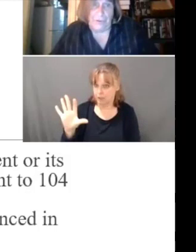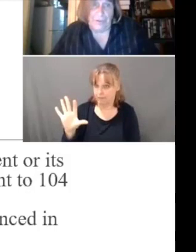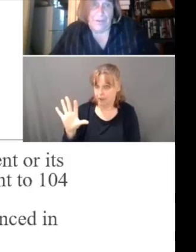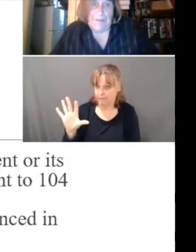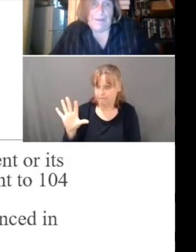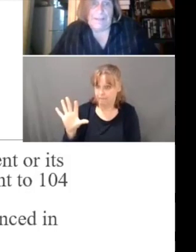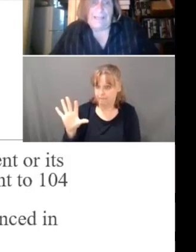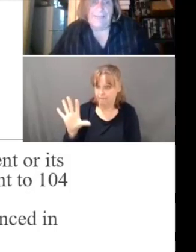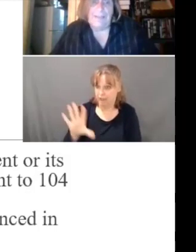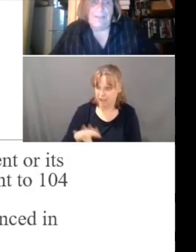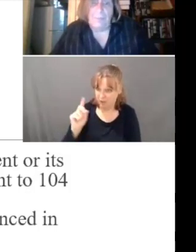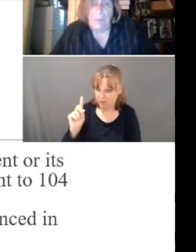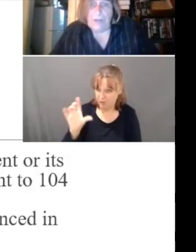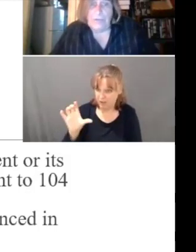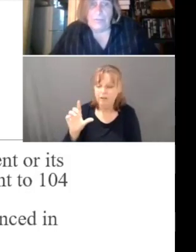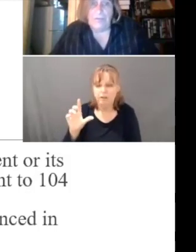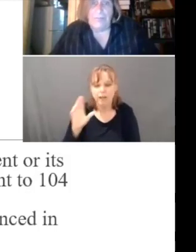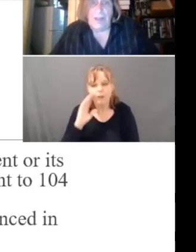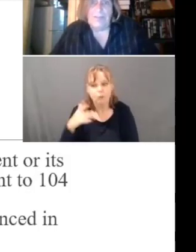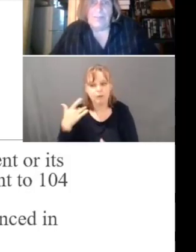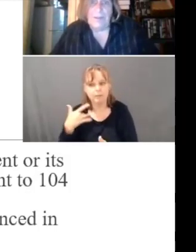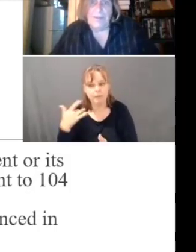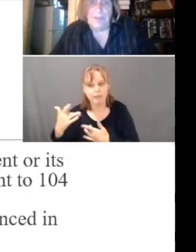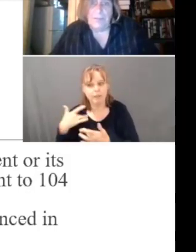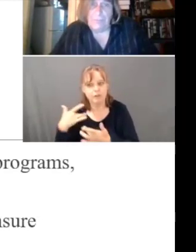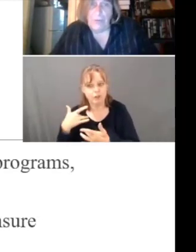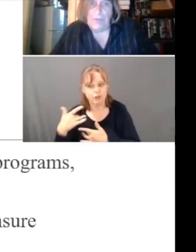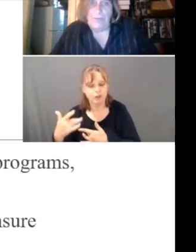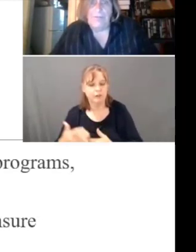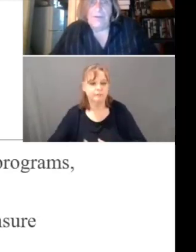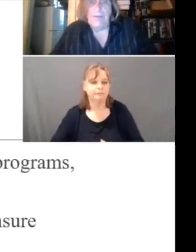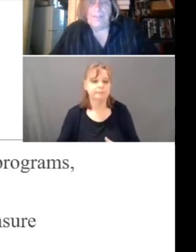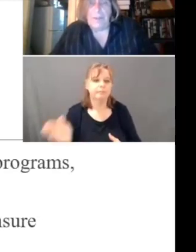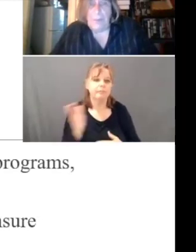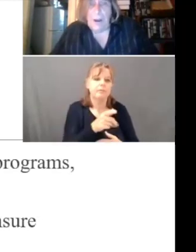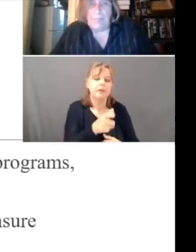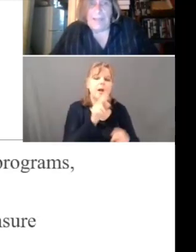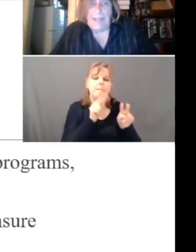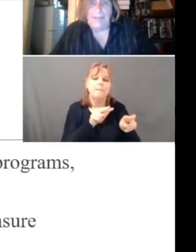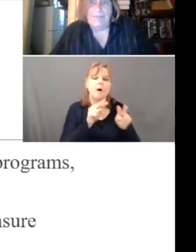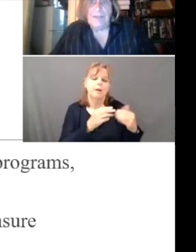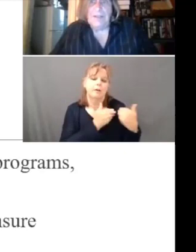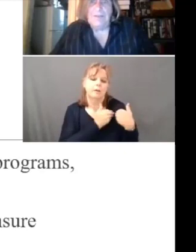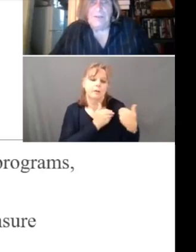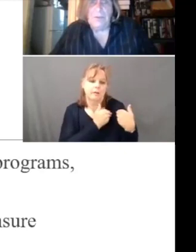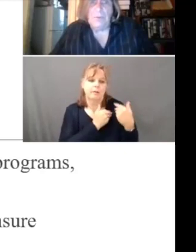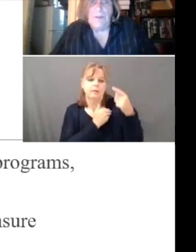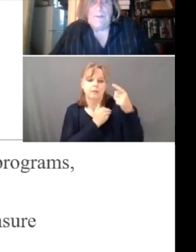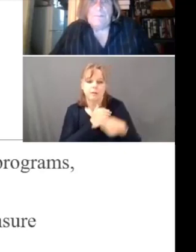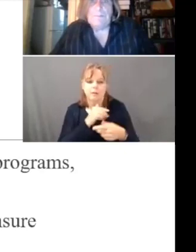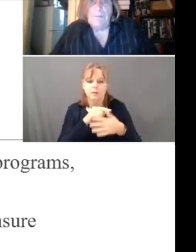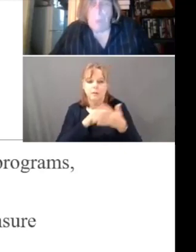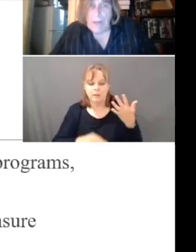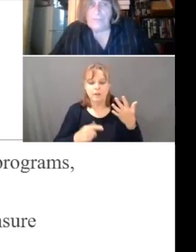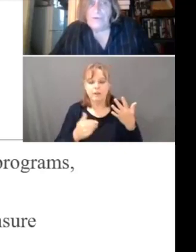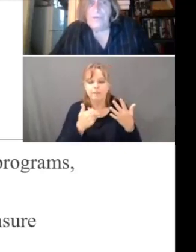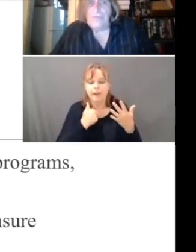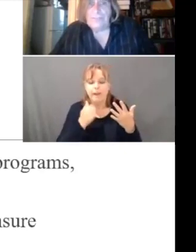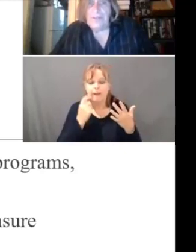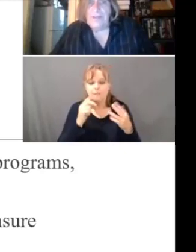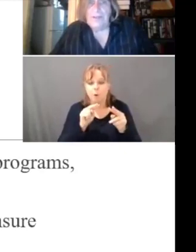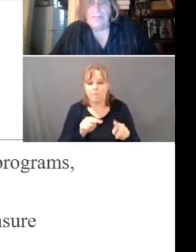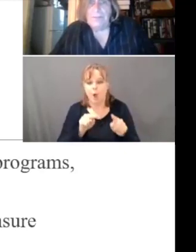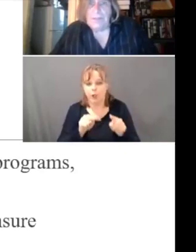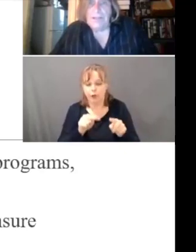concerned. Lastly, there are monitoring responsibilities that are affirmative, that the department has to monitor